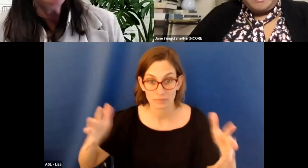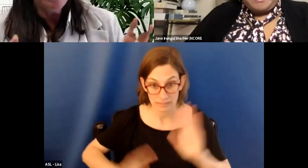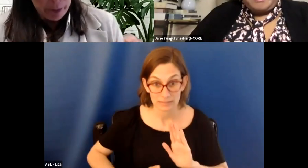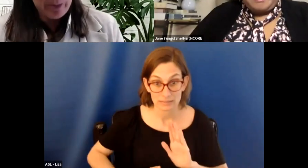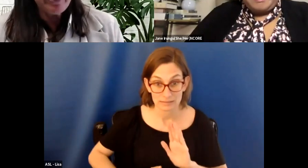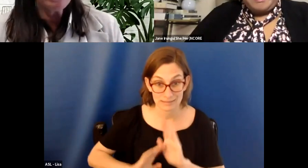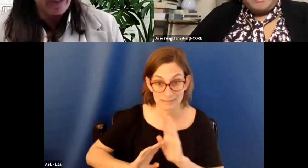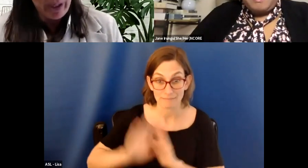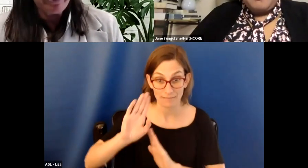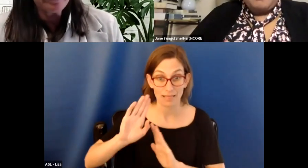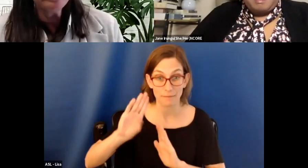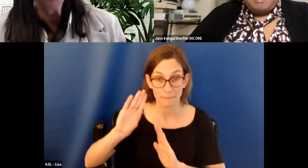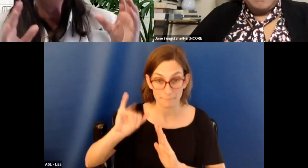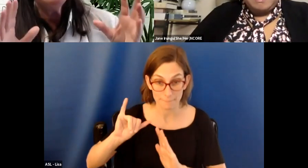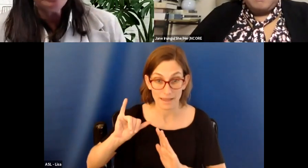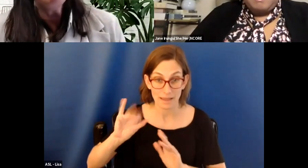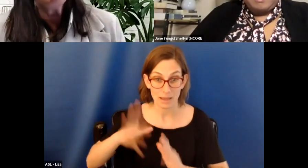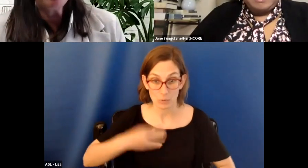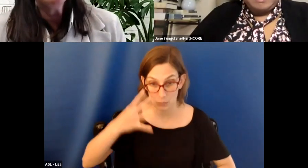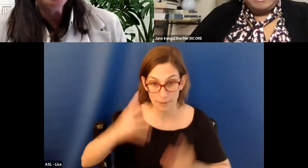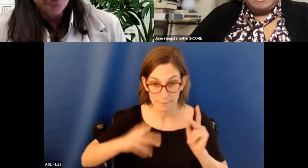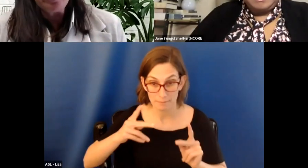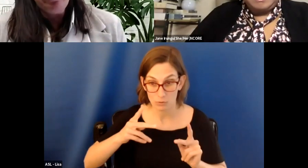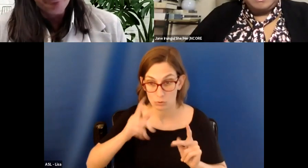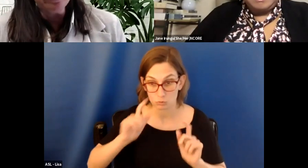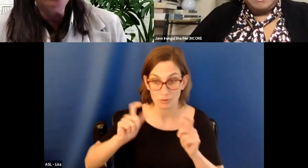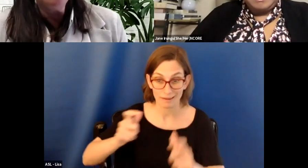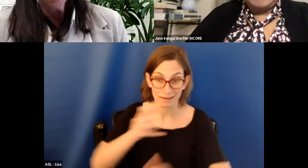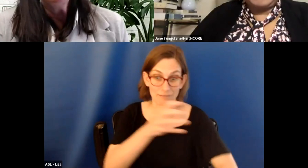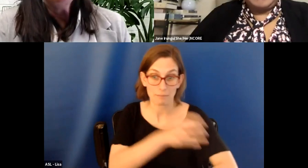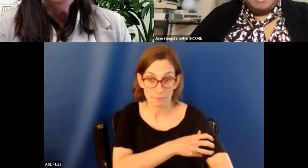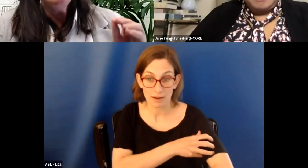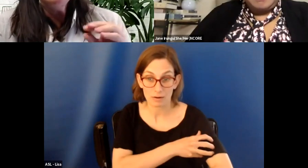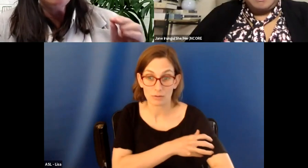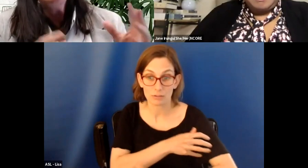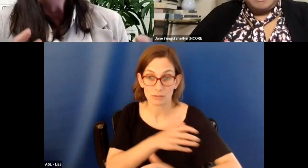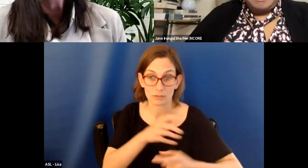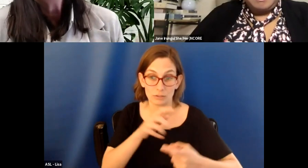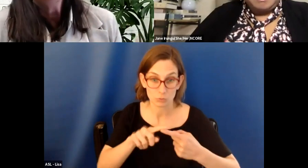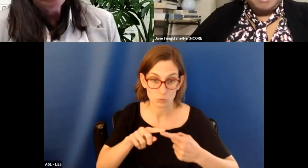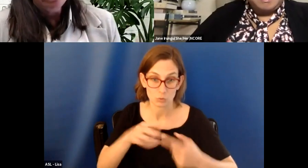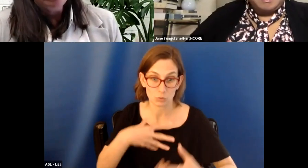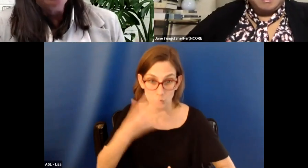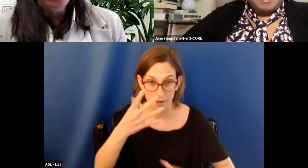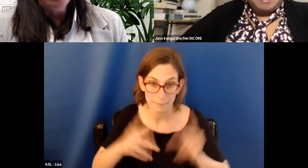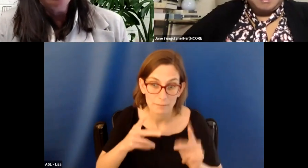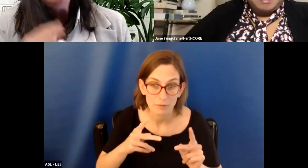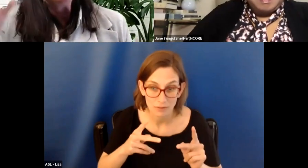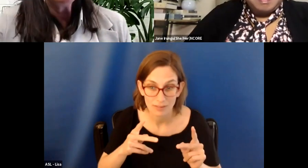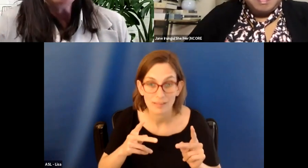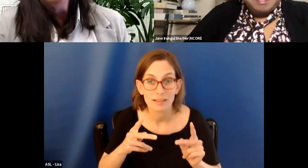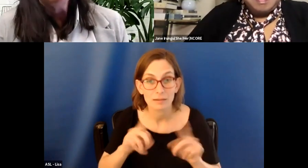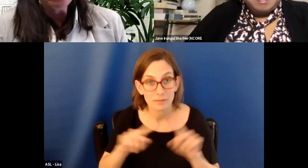by human beings, by white people to give power to white people that I think the question really comes down to,